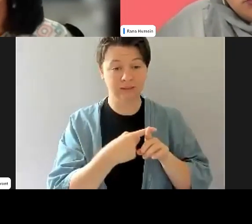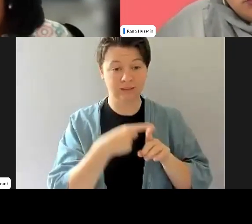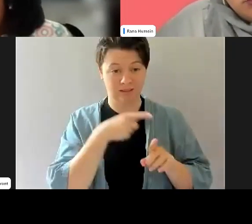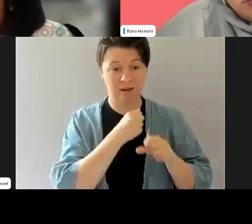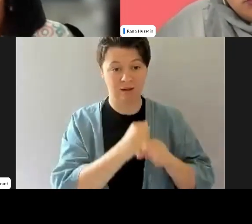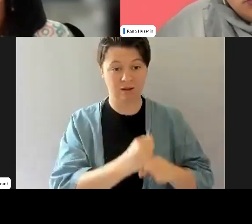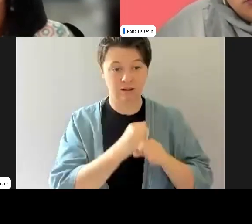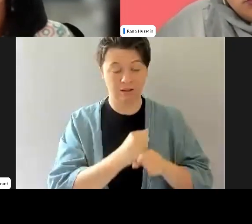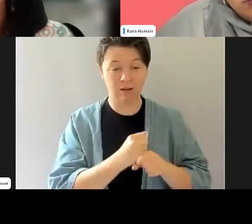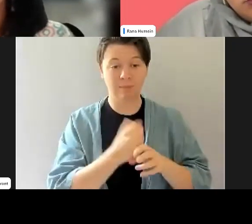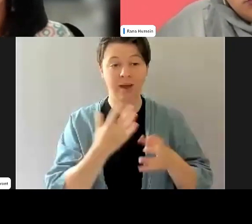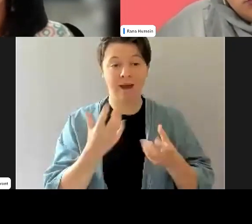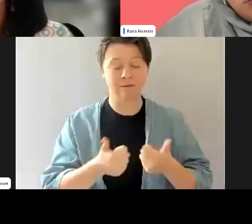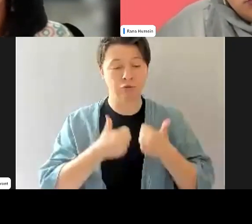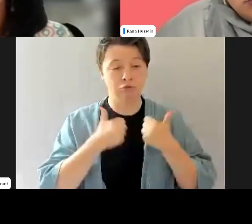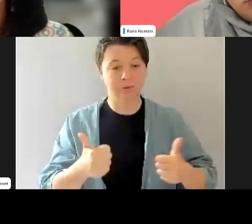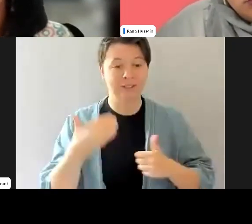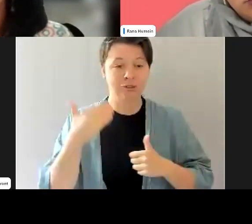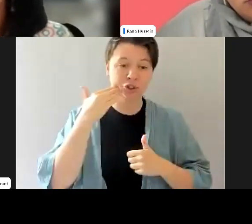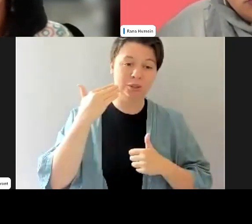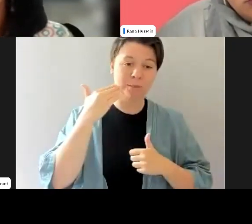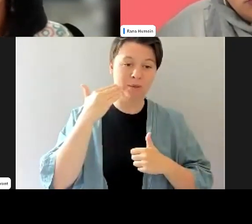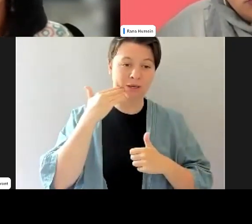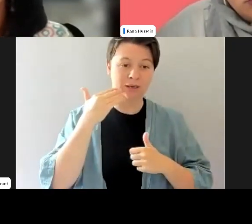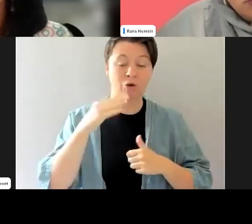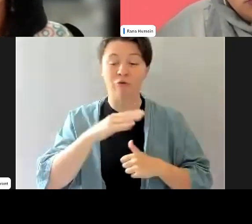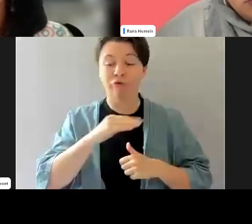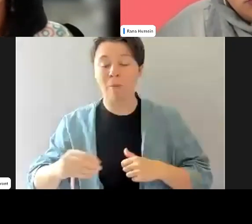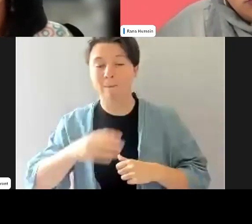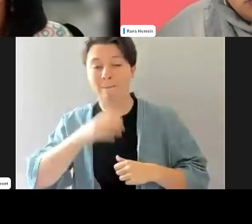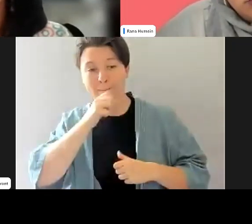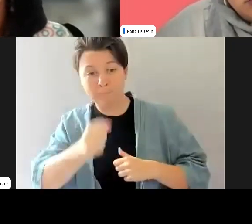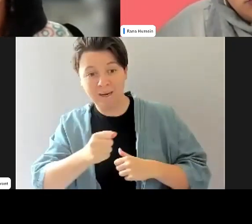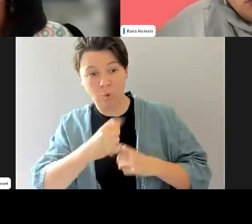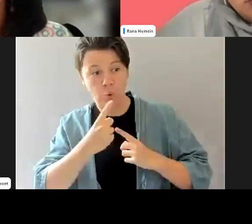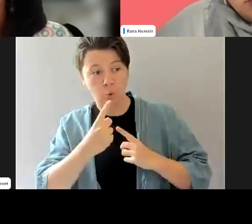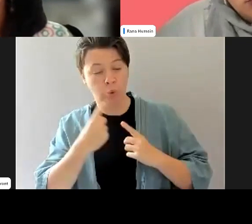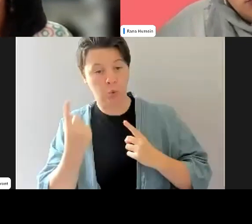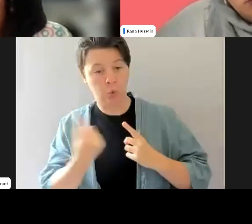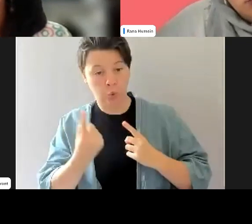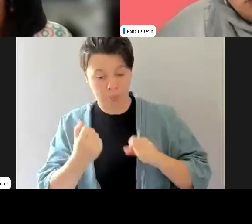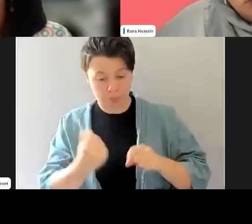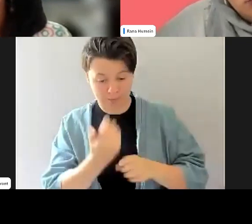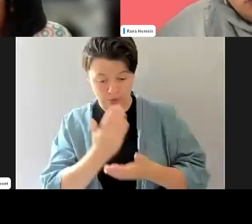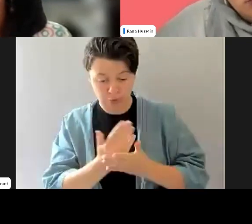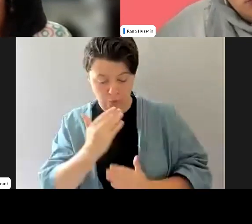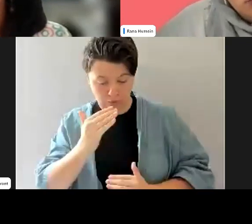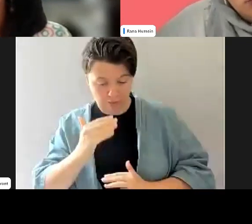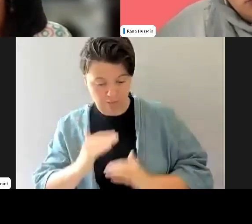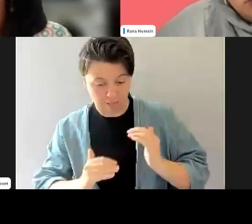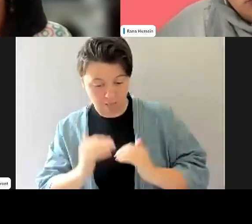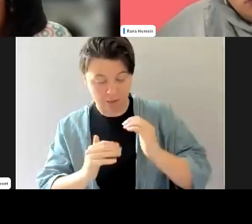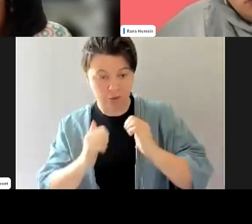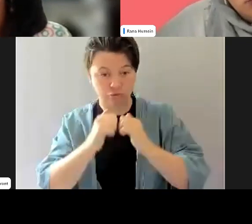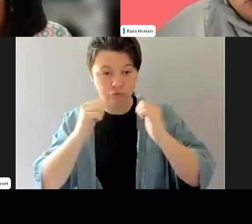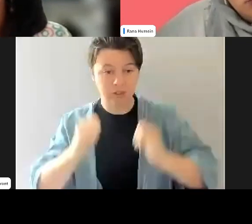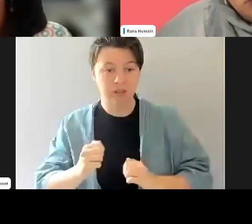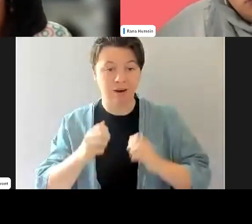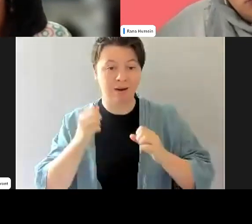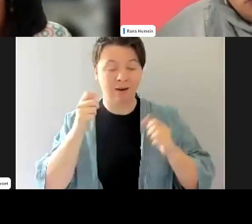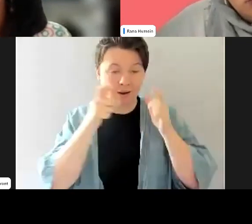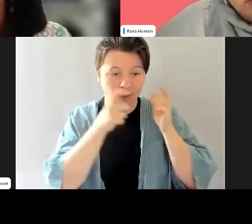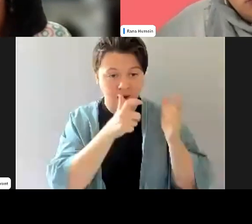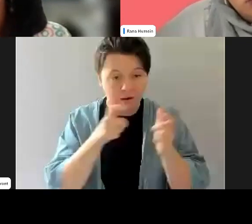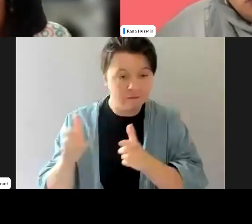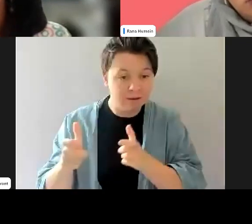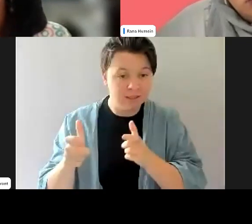make that happen, really good champions within the club from men who, who allowed those structures to be built. The governance structures then filtered down